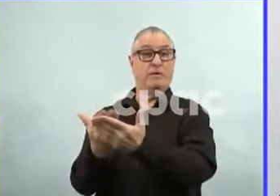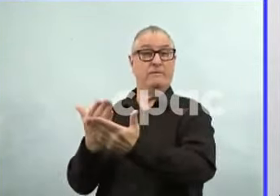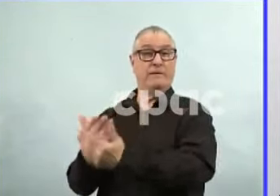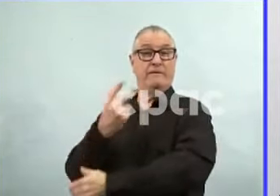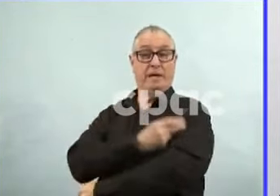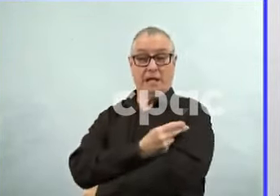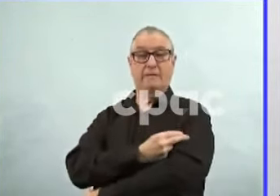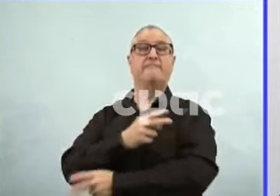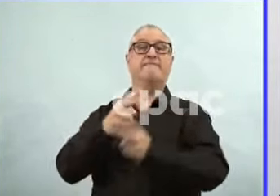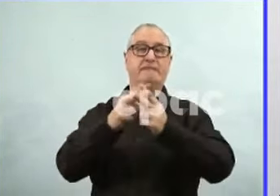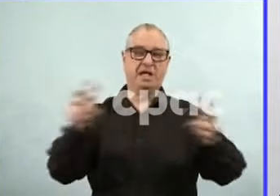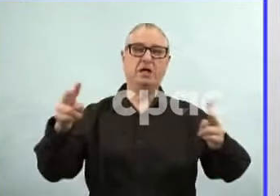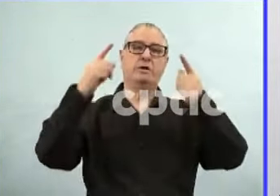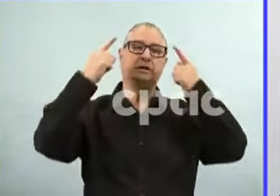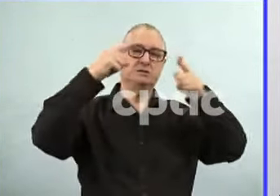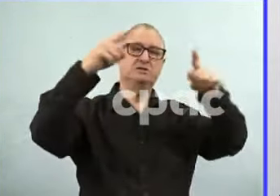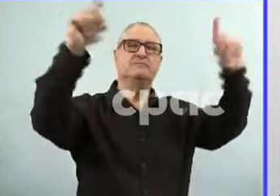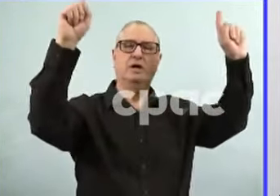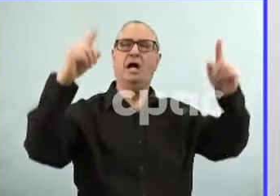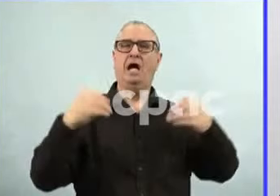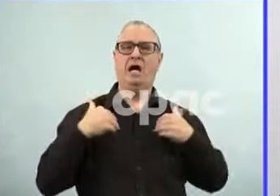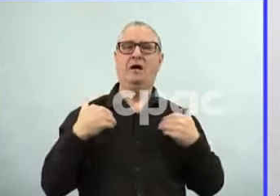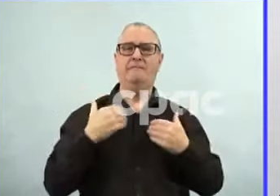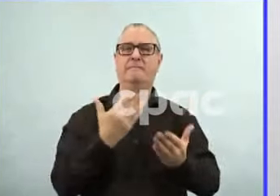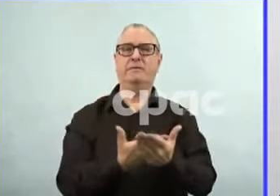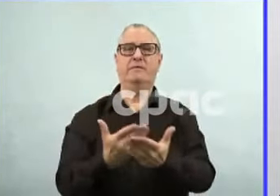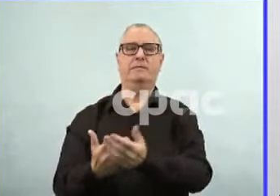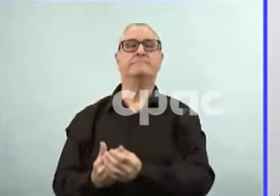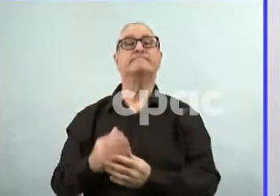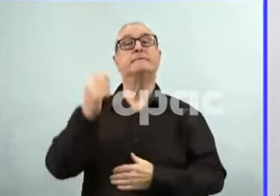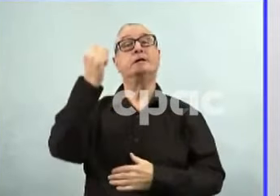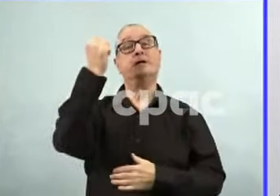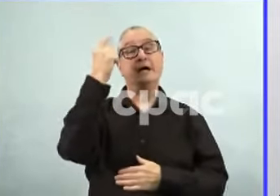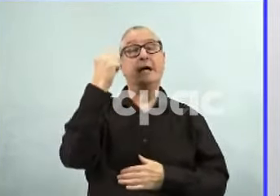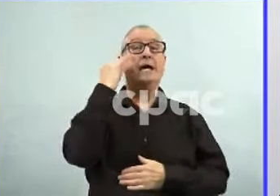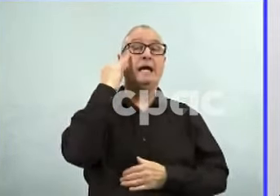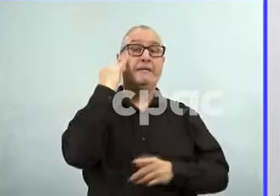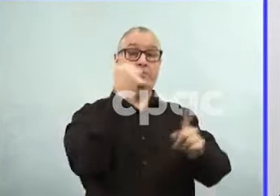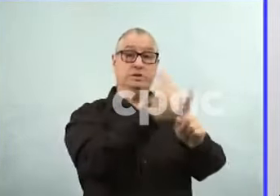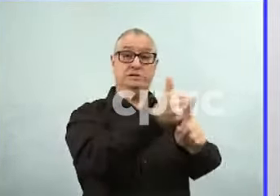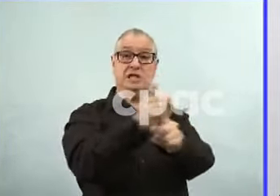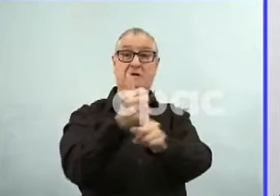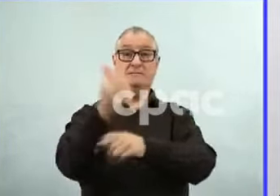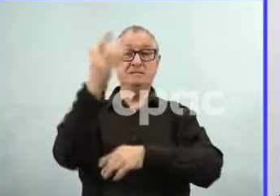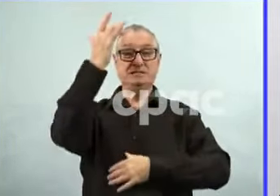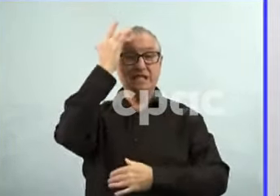however, on how well and for how long an infection protects you.